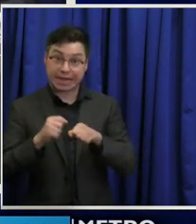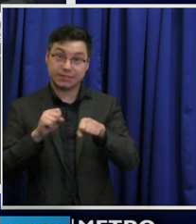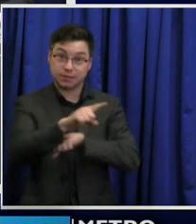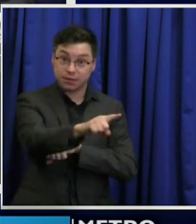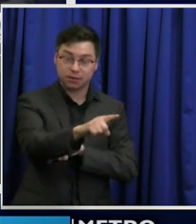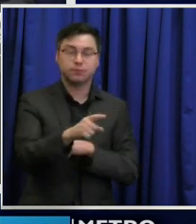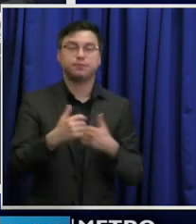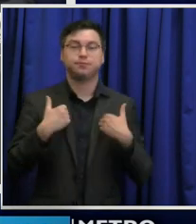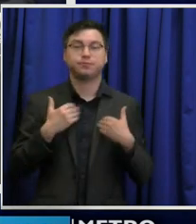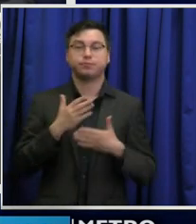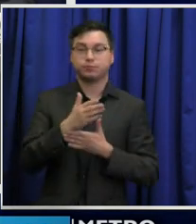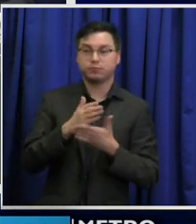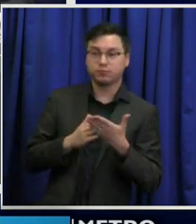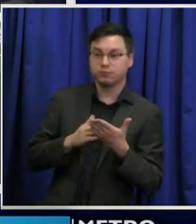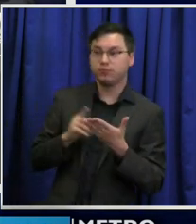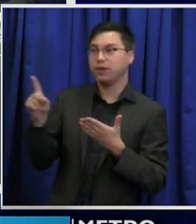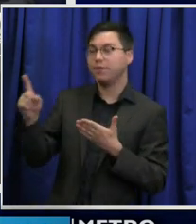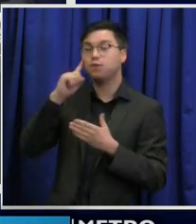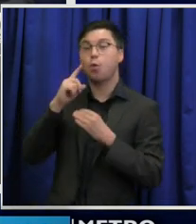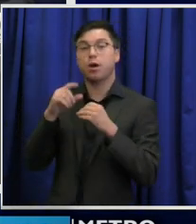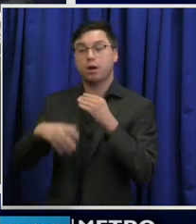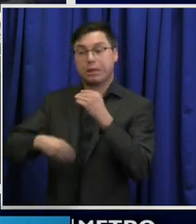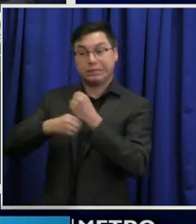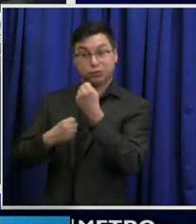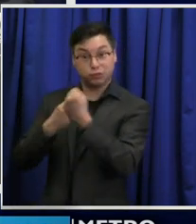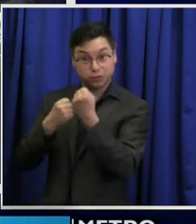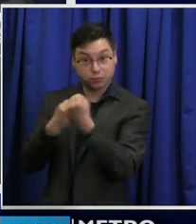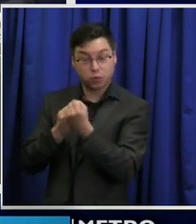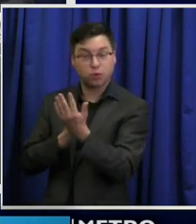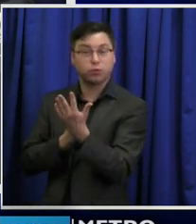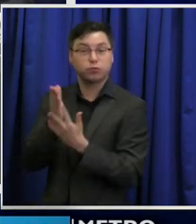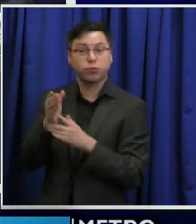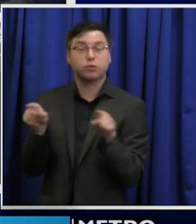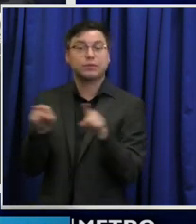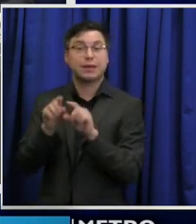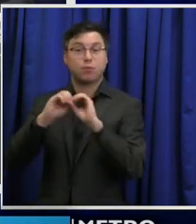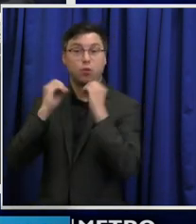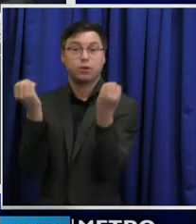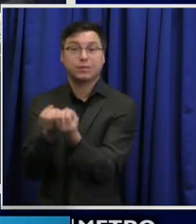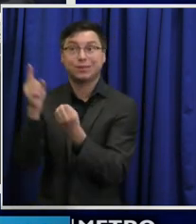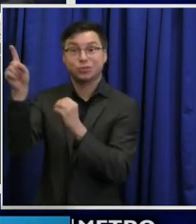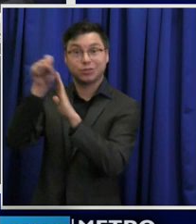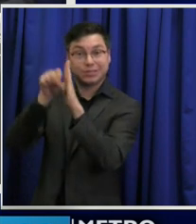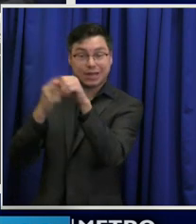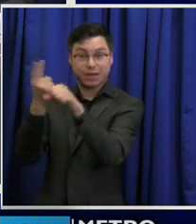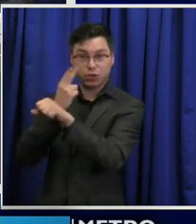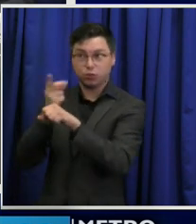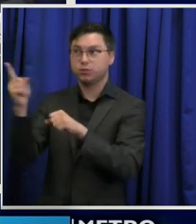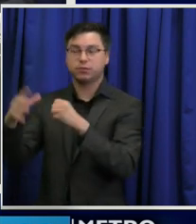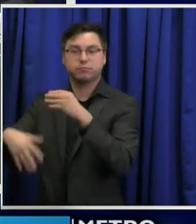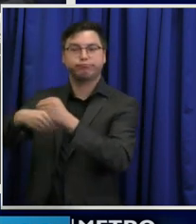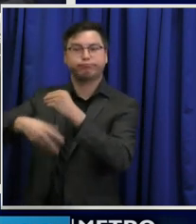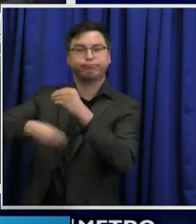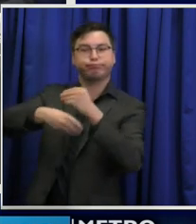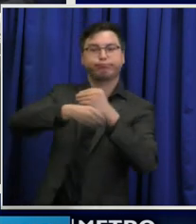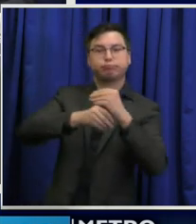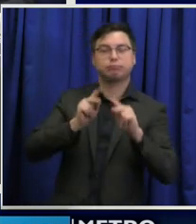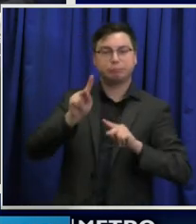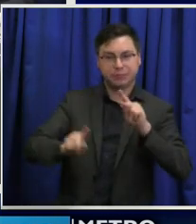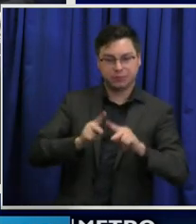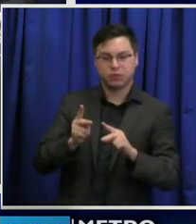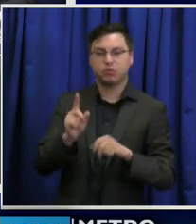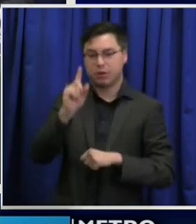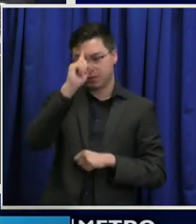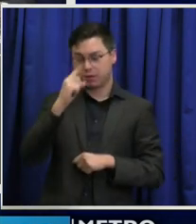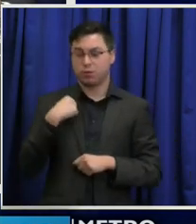outsourced some to get additional support through the same organization the state uses. So I think we